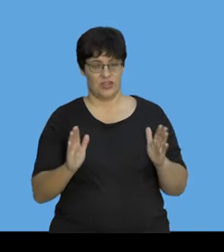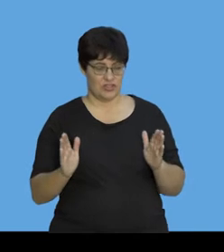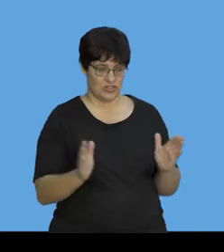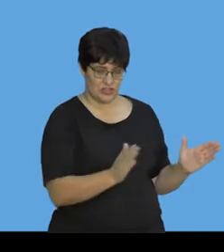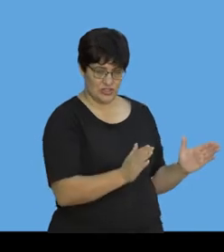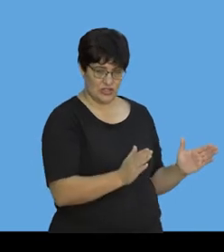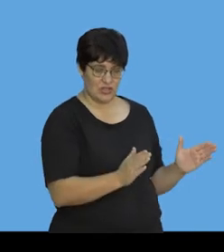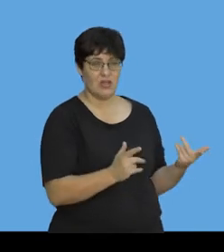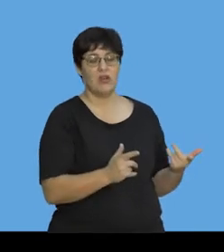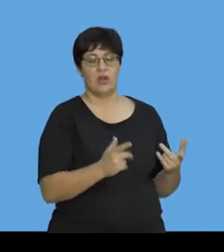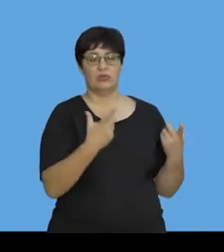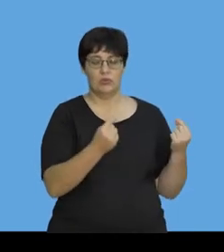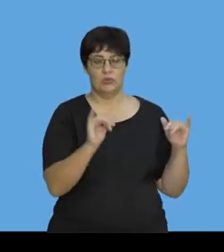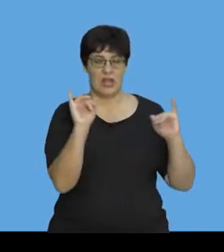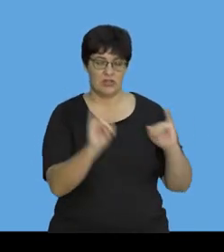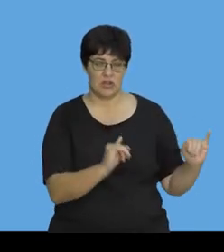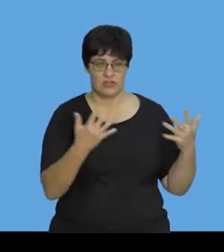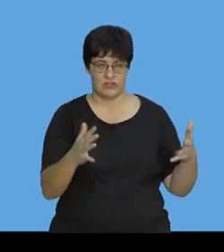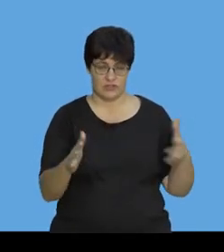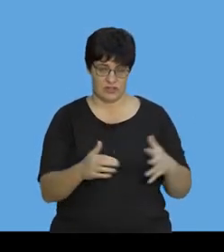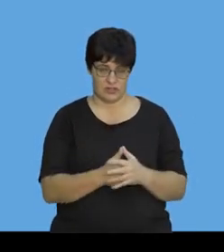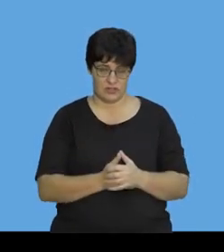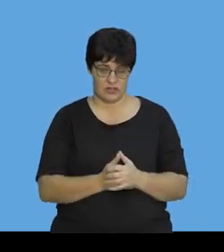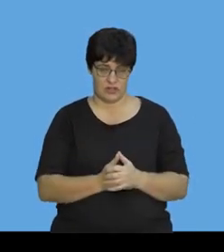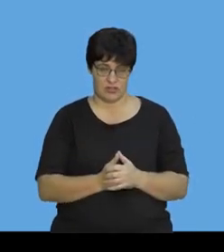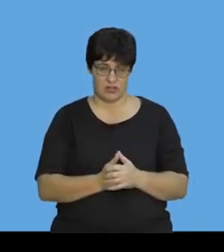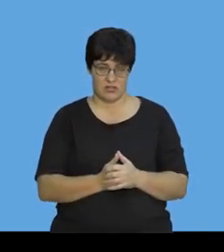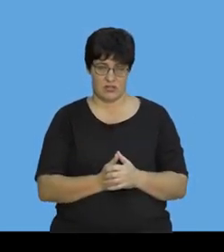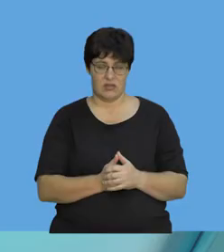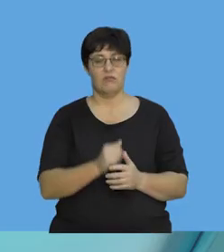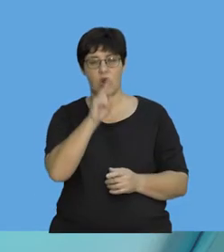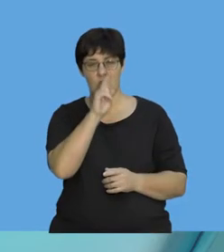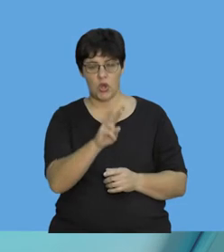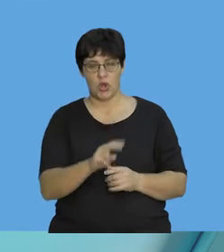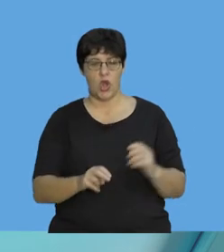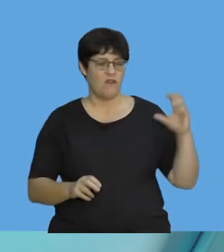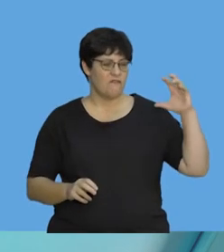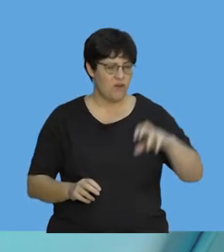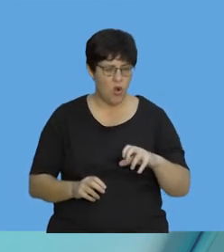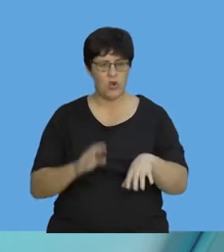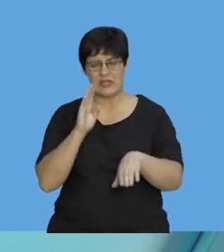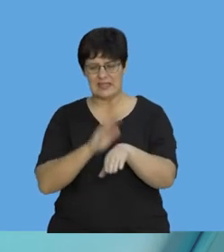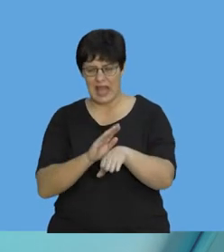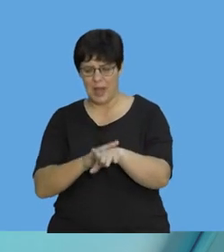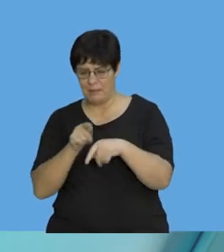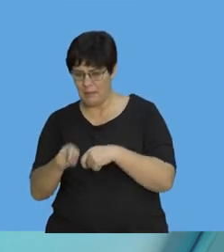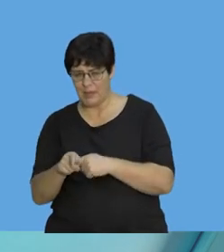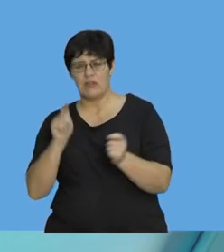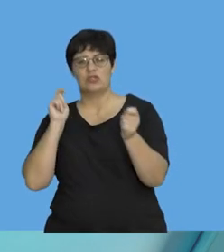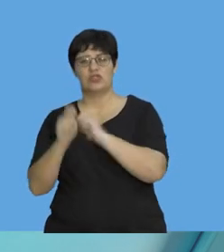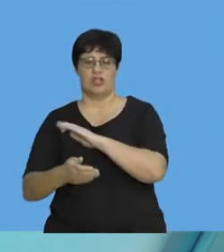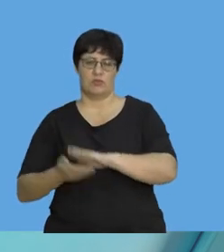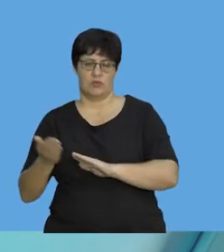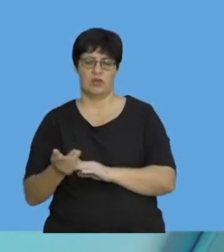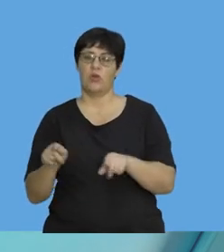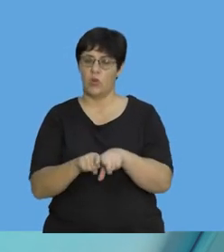We're done with this section. So, we've done our introduction. We're going to look at how force and time are related for change